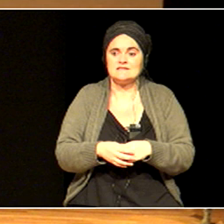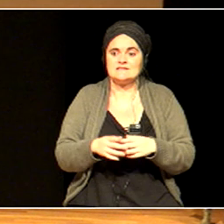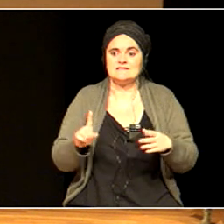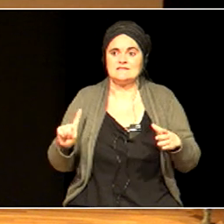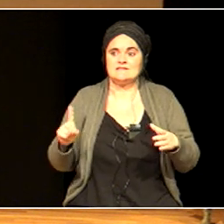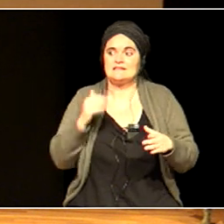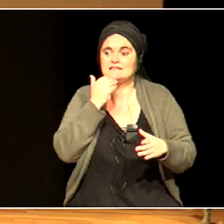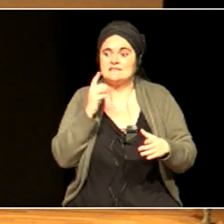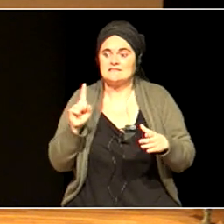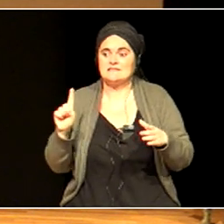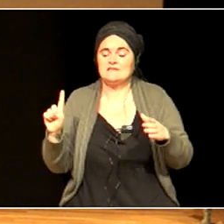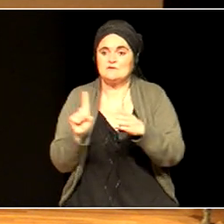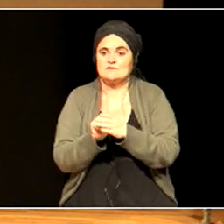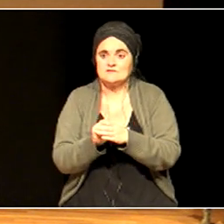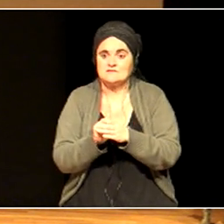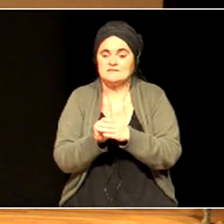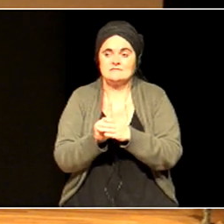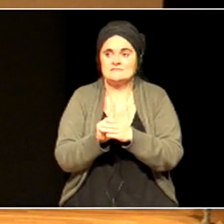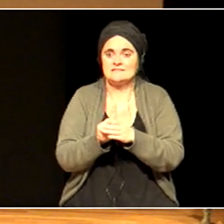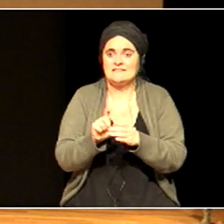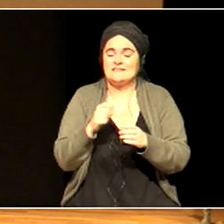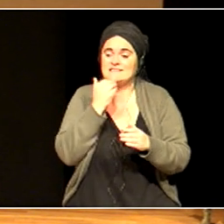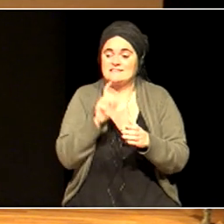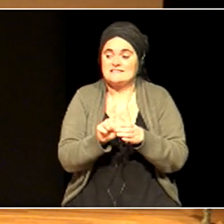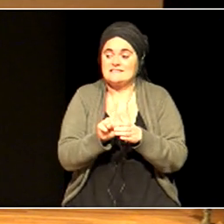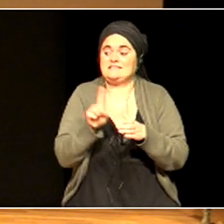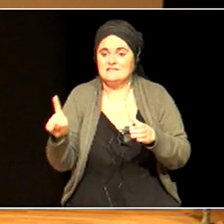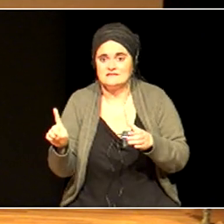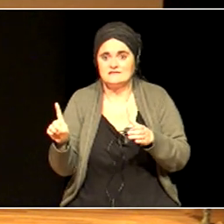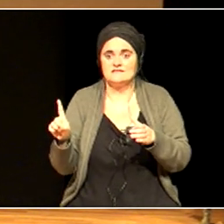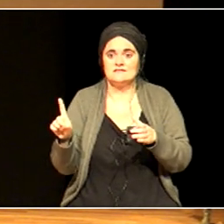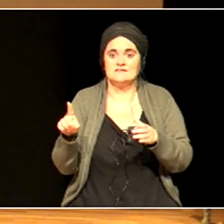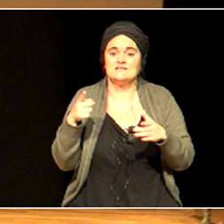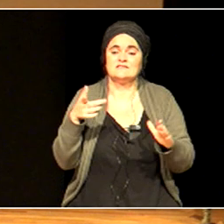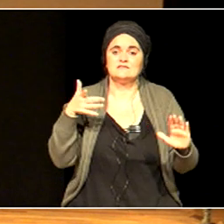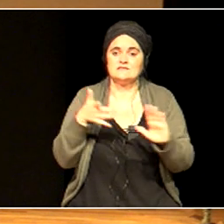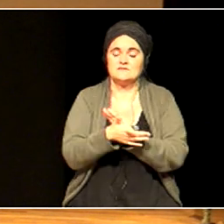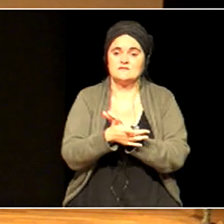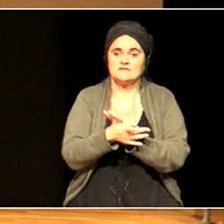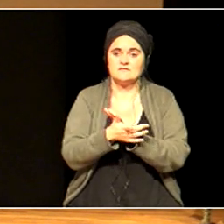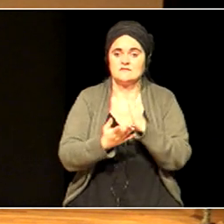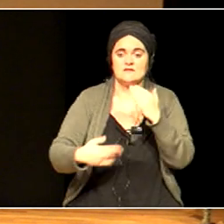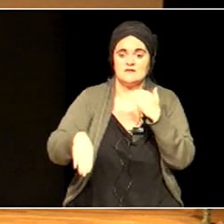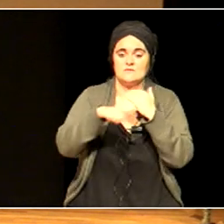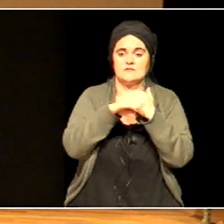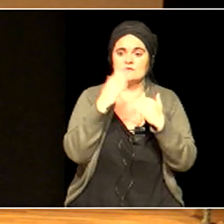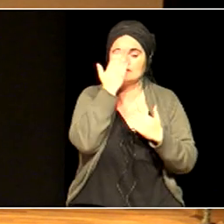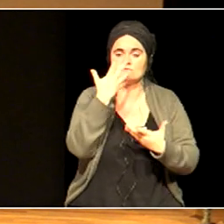So, equality in our schools is often replaced by hierarchy.